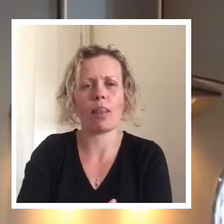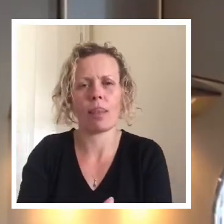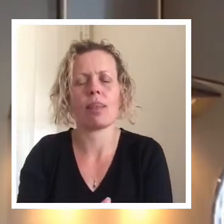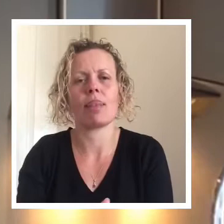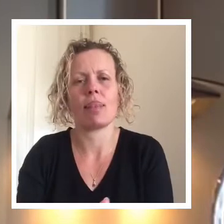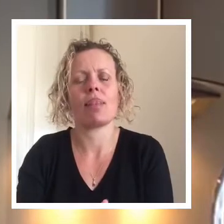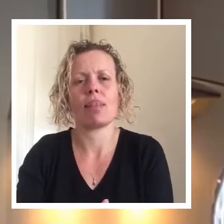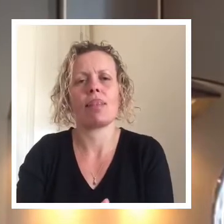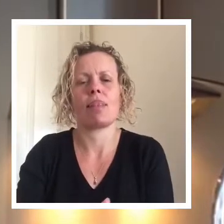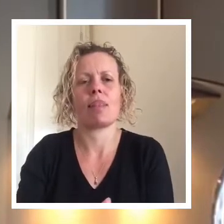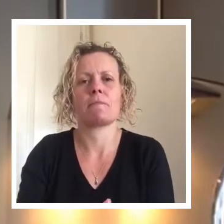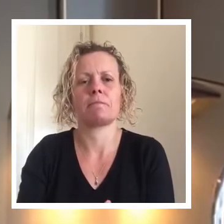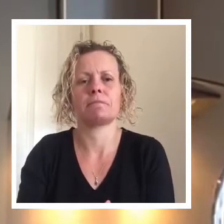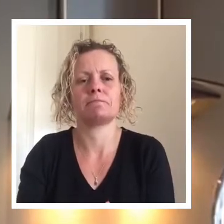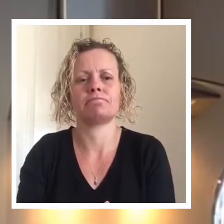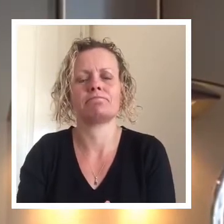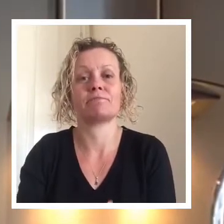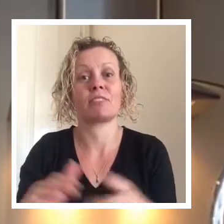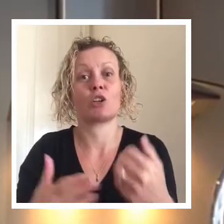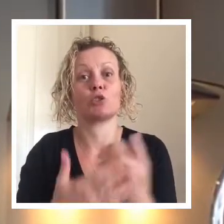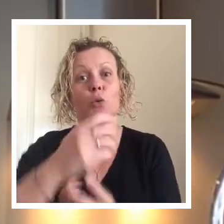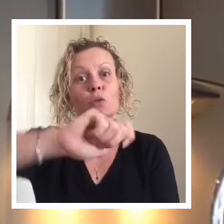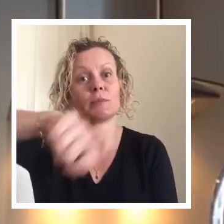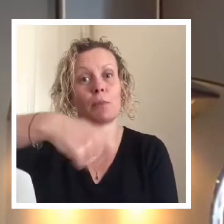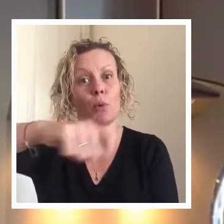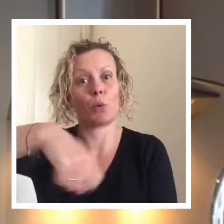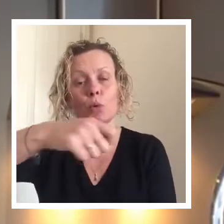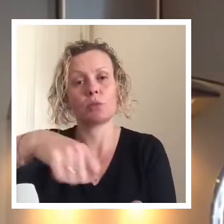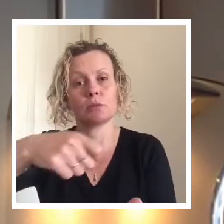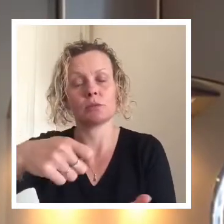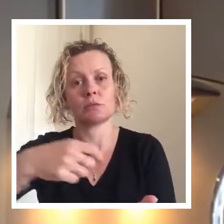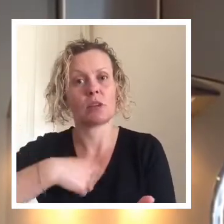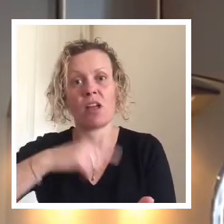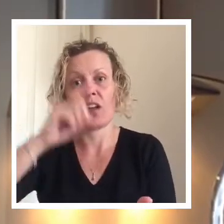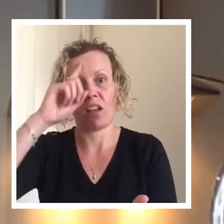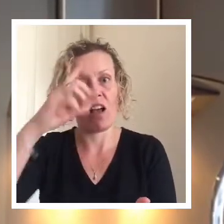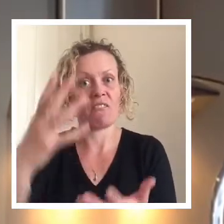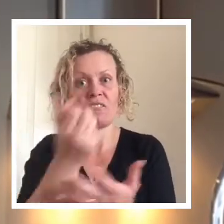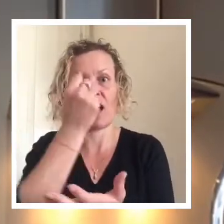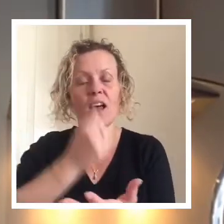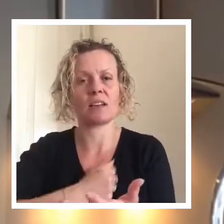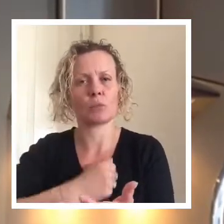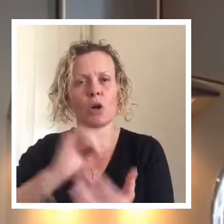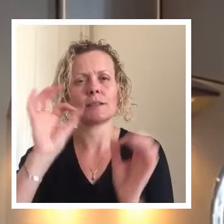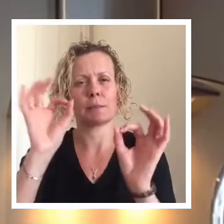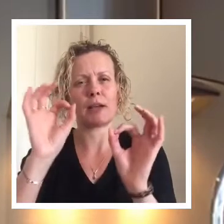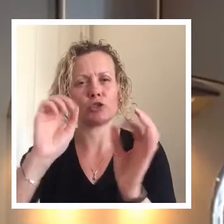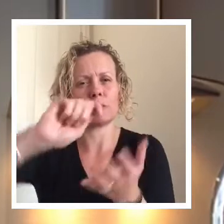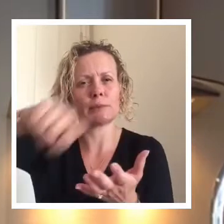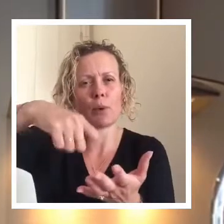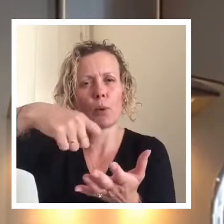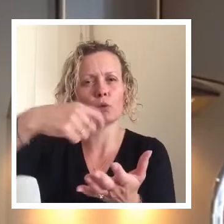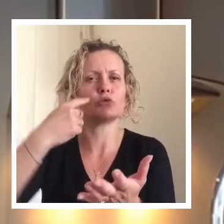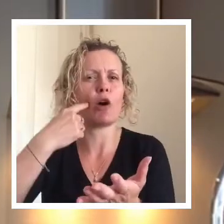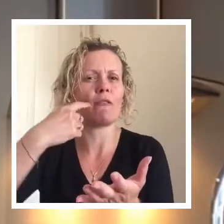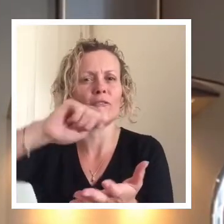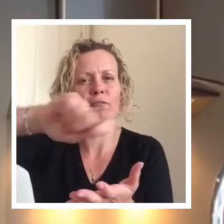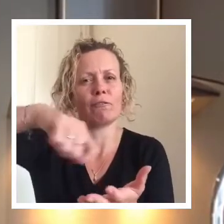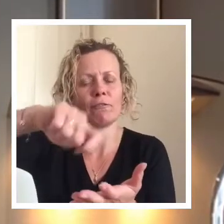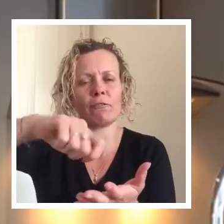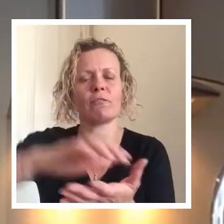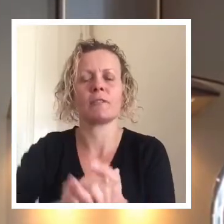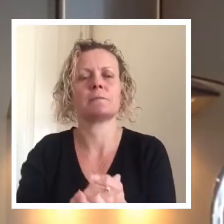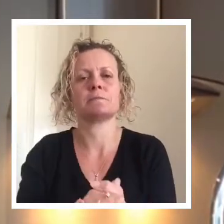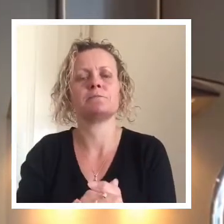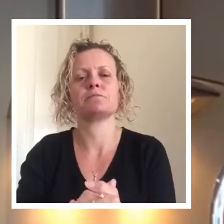Just going to have to spoon the mixture in this way because Mrs. Miller can't find her spatula. So we're just going have to leave a